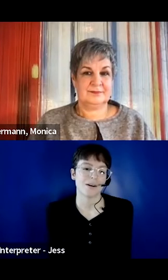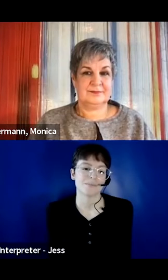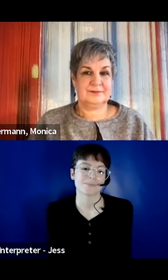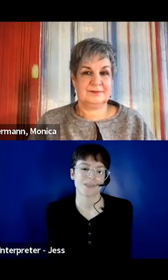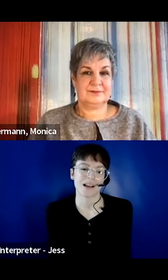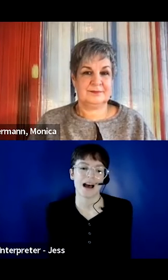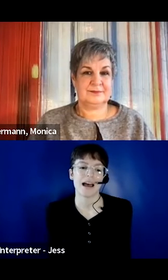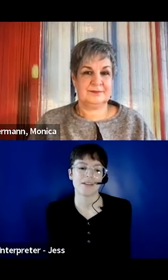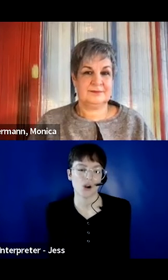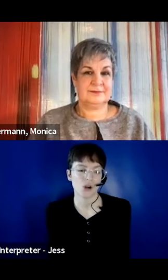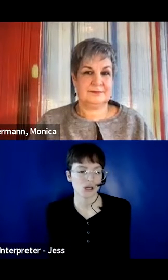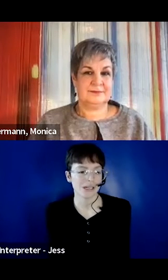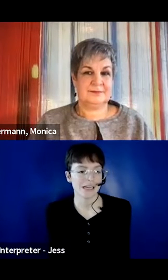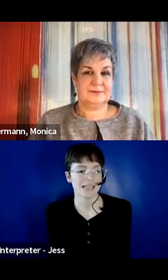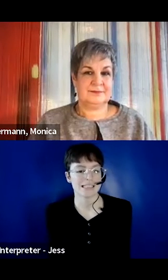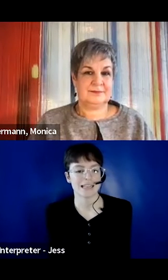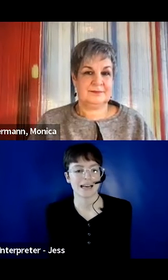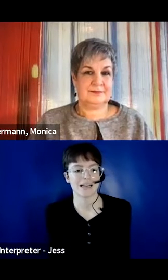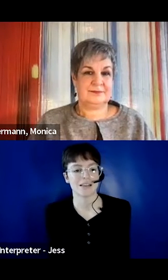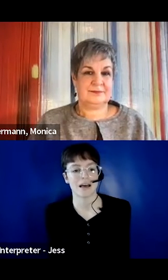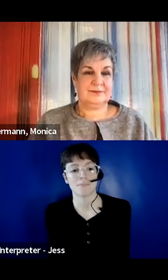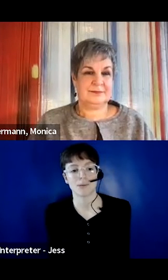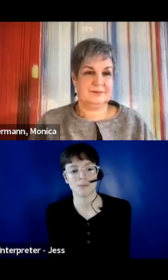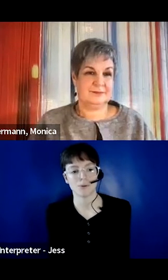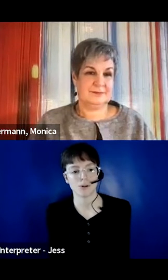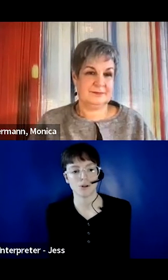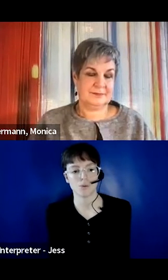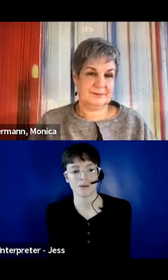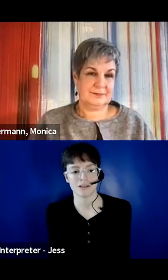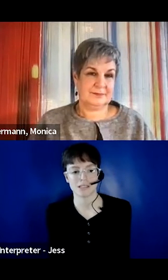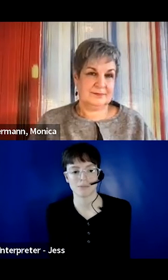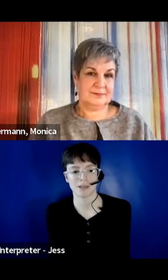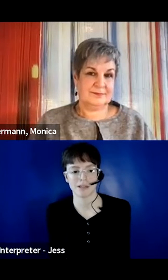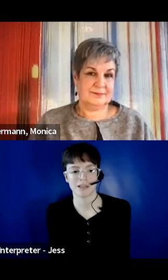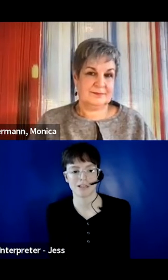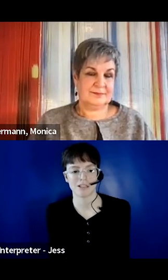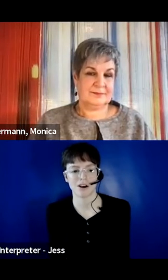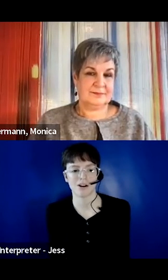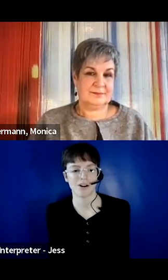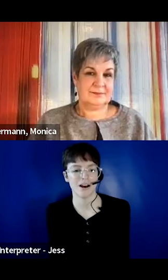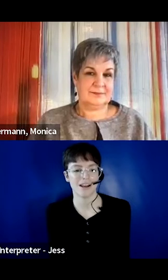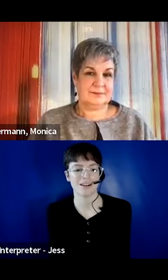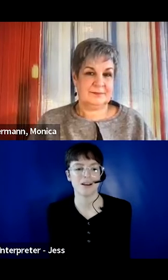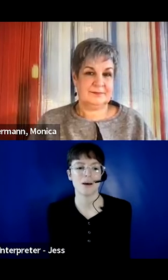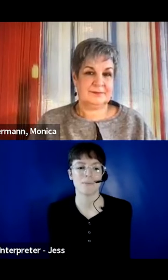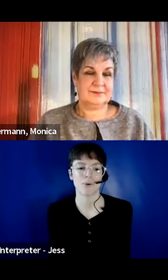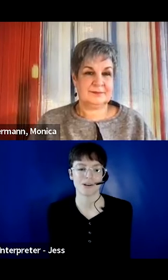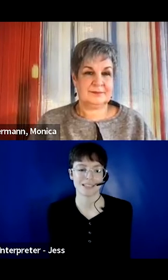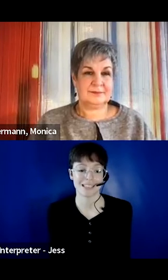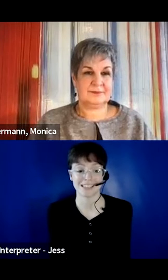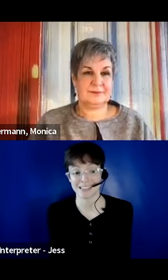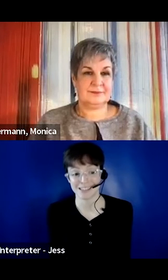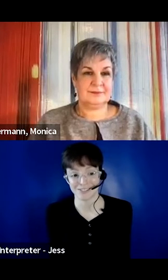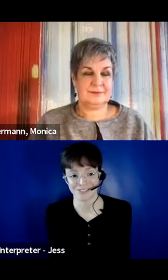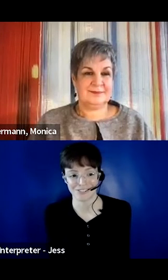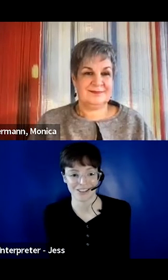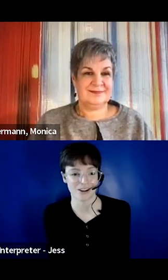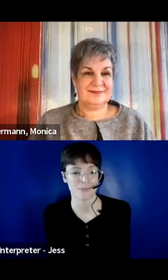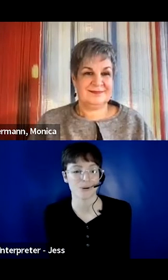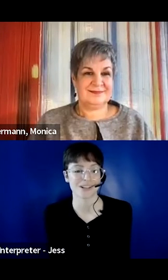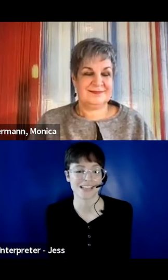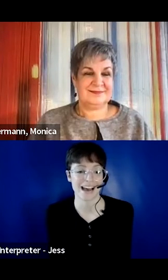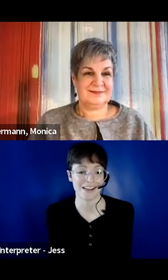Well, I've heard it said that people with disabilities are not born to live,